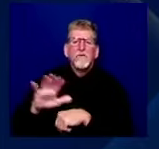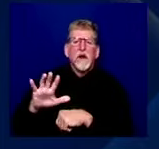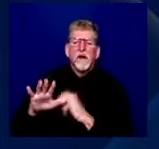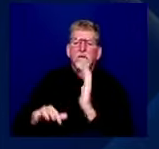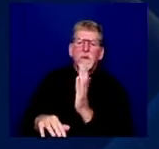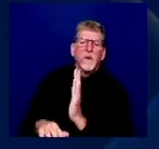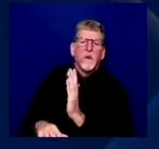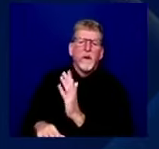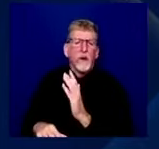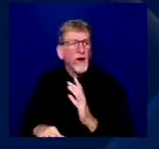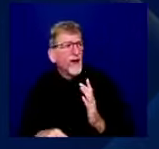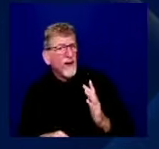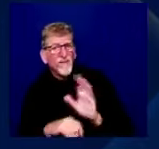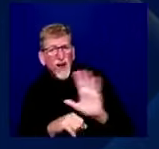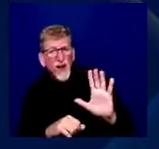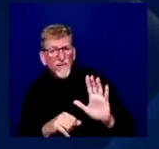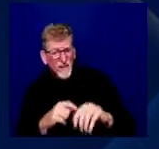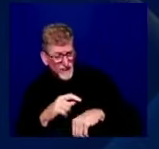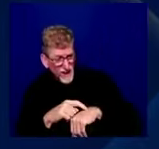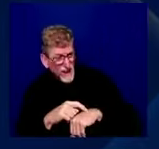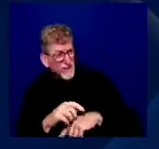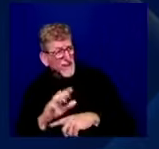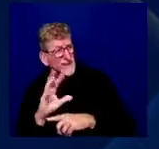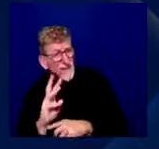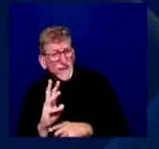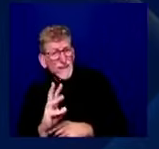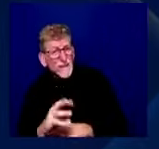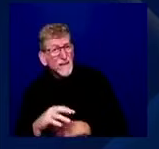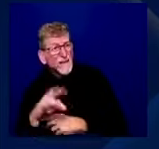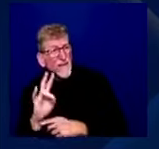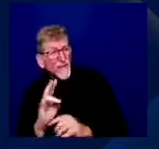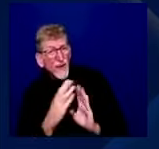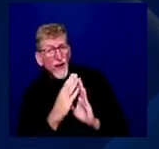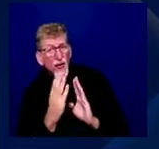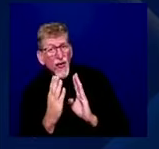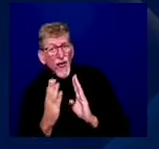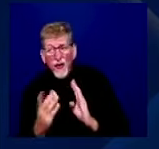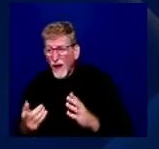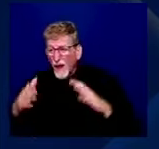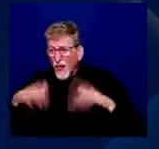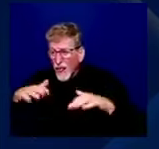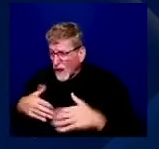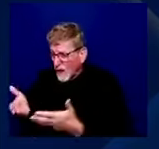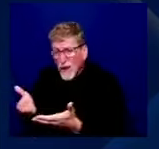came, six o'clock came, seven o'clock came. They didn't take her back to surgery until after midnight.